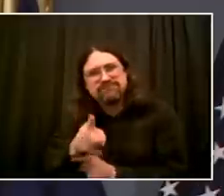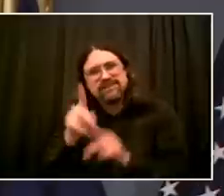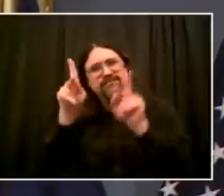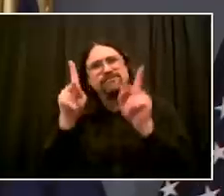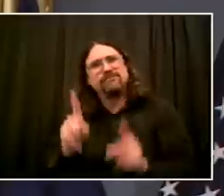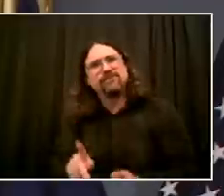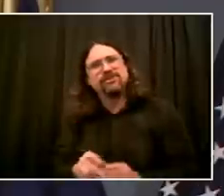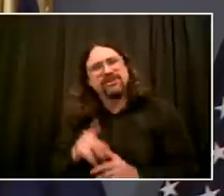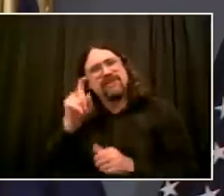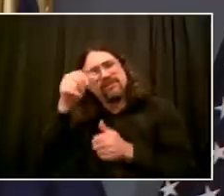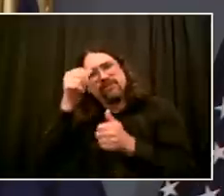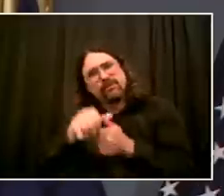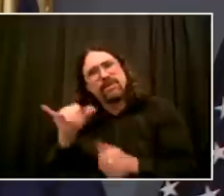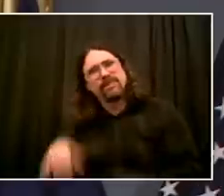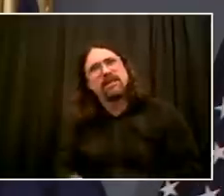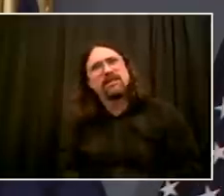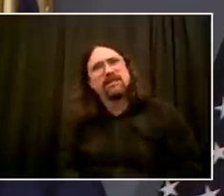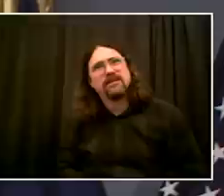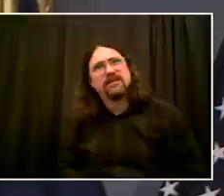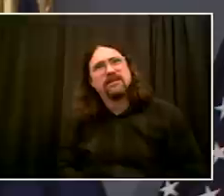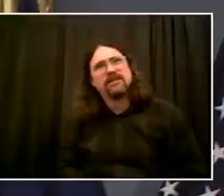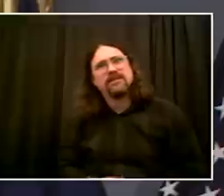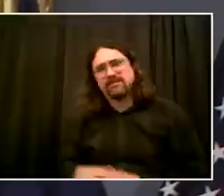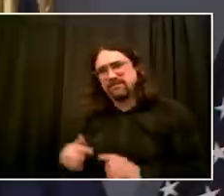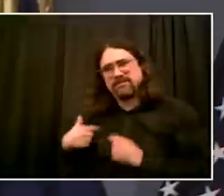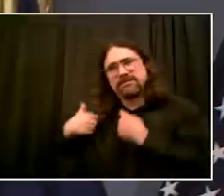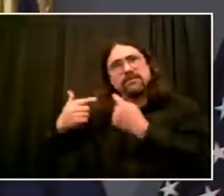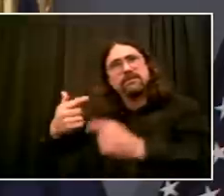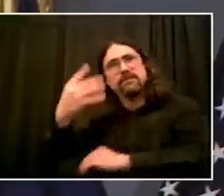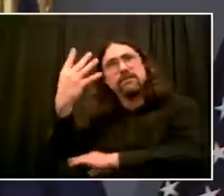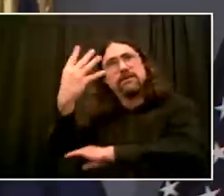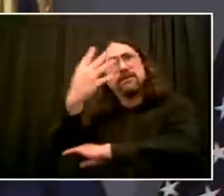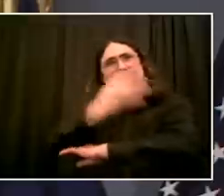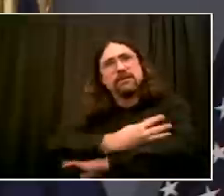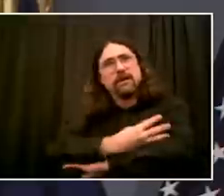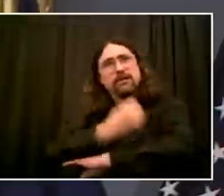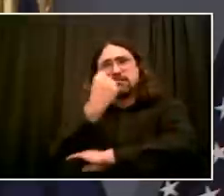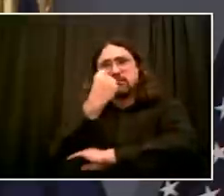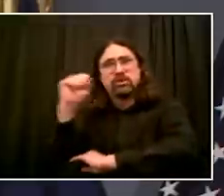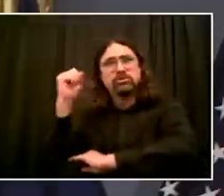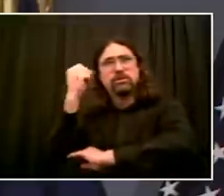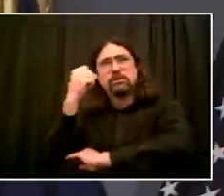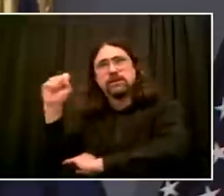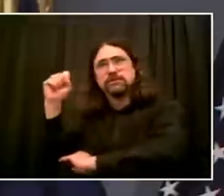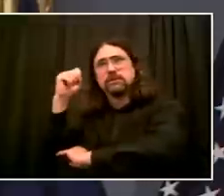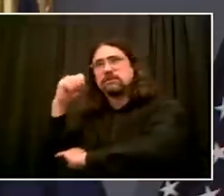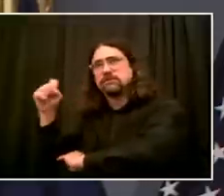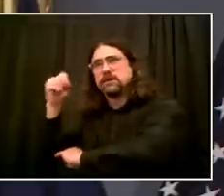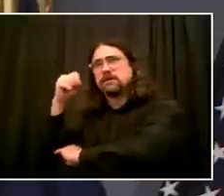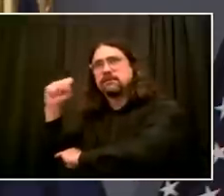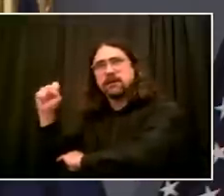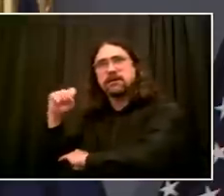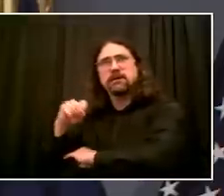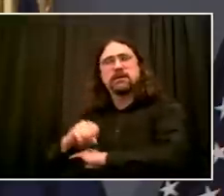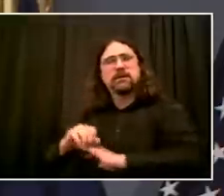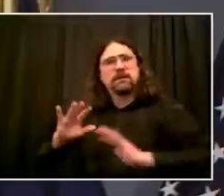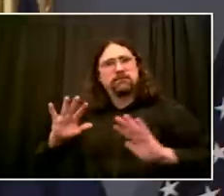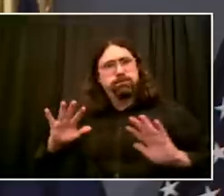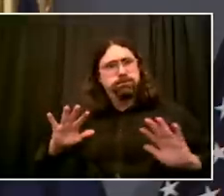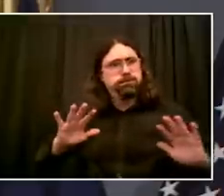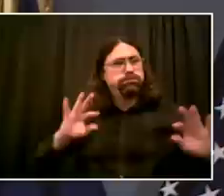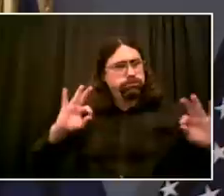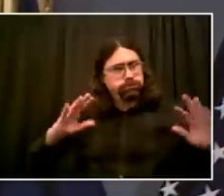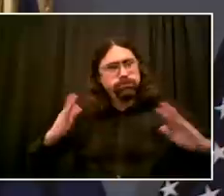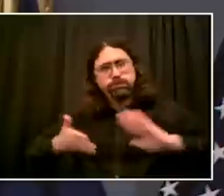major injury as happened last night, that that is an important step, an important indicator of change. On the review, the